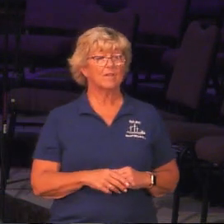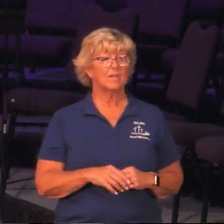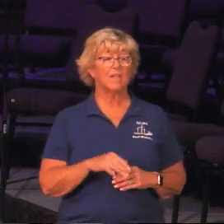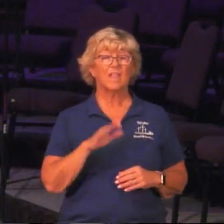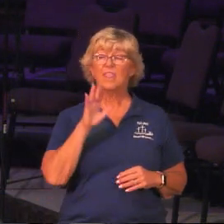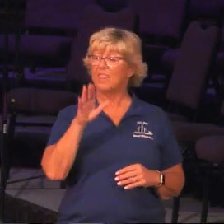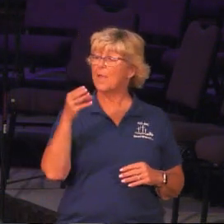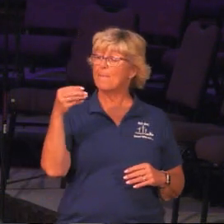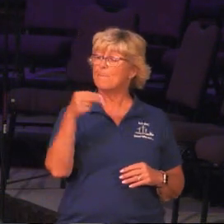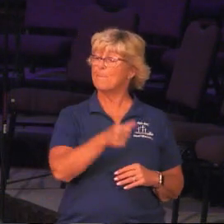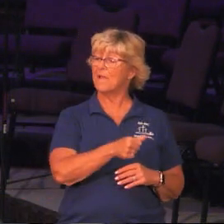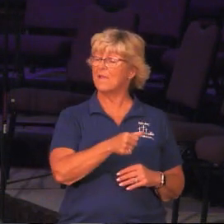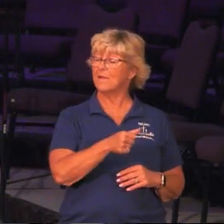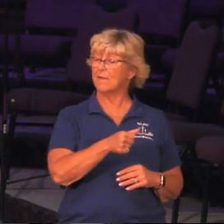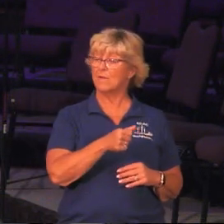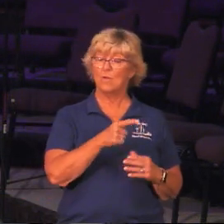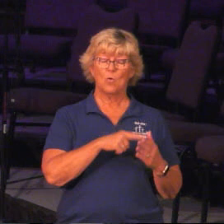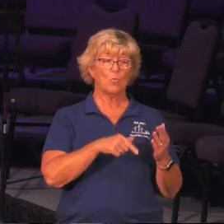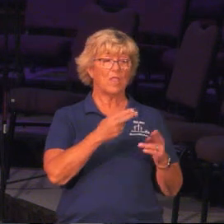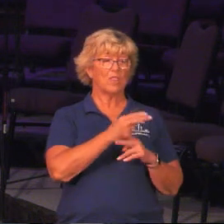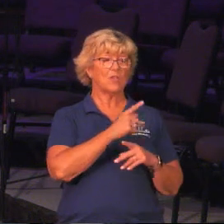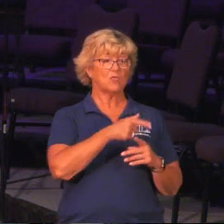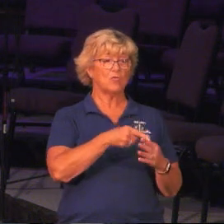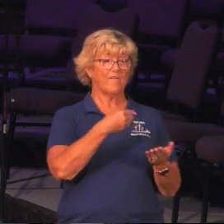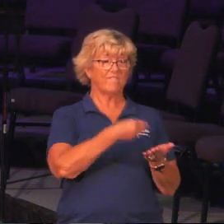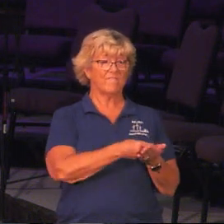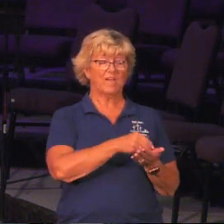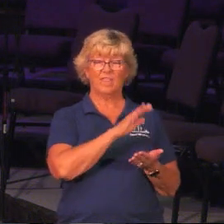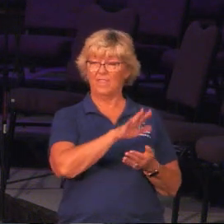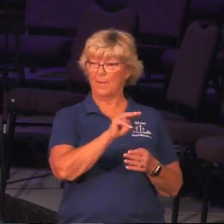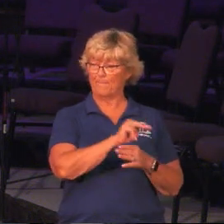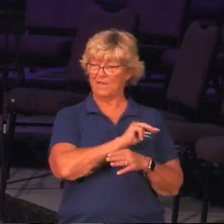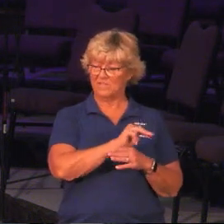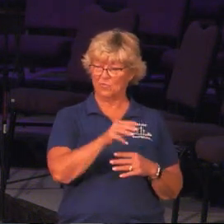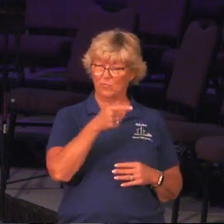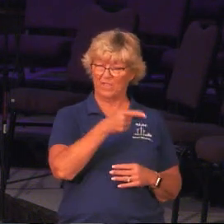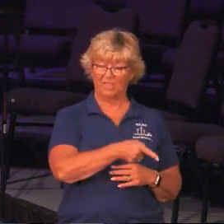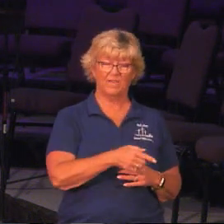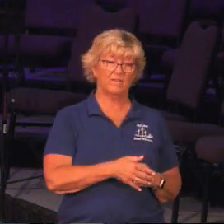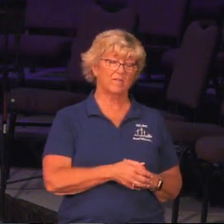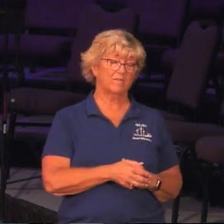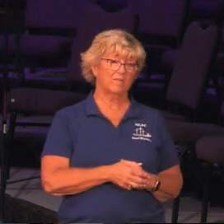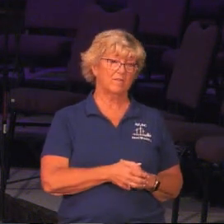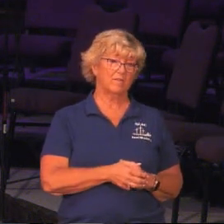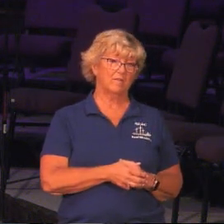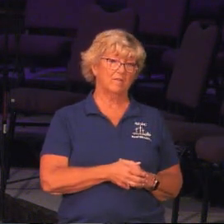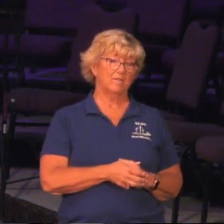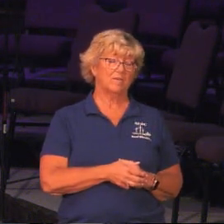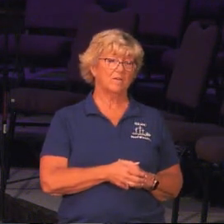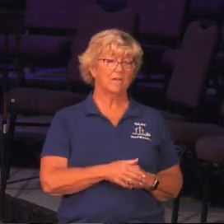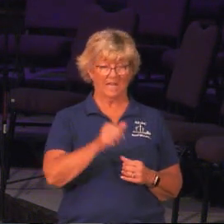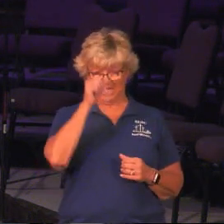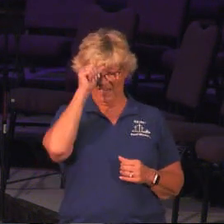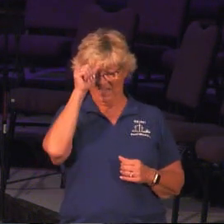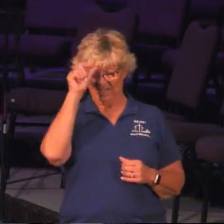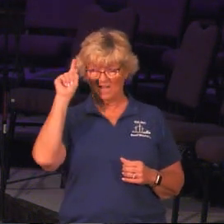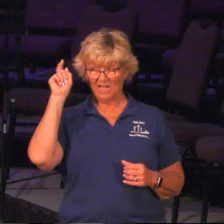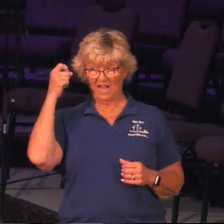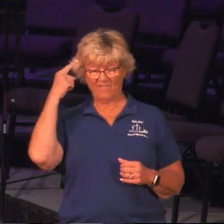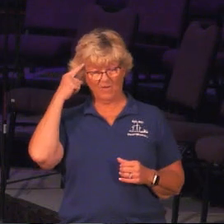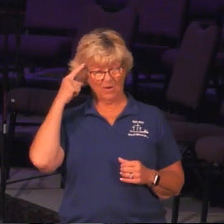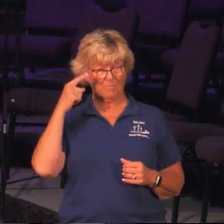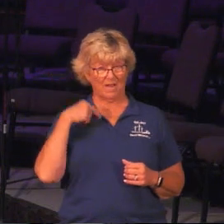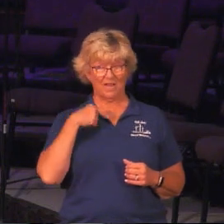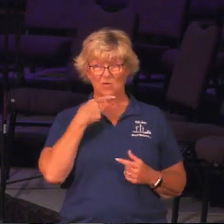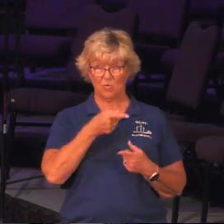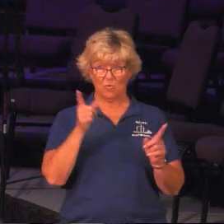Link pays him is what they use to fund their ministry there. So with the Indian government, if I recall, I said